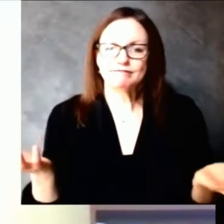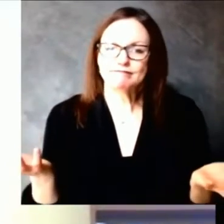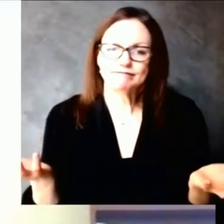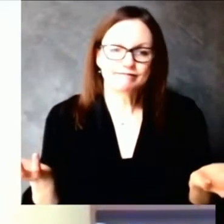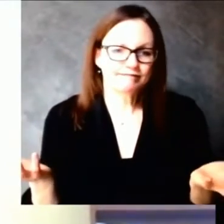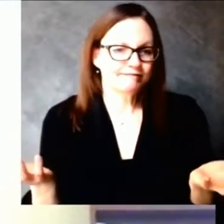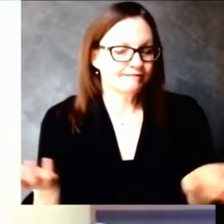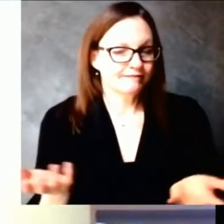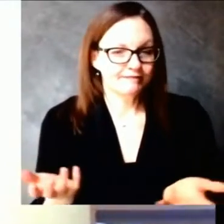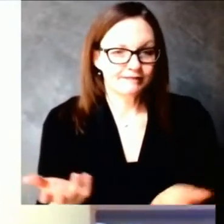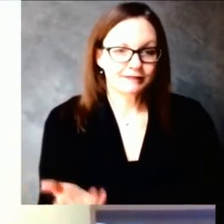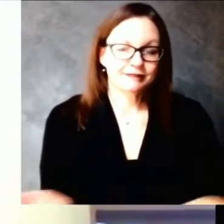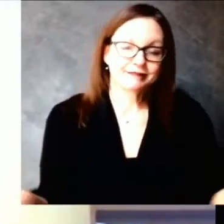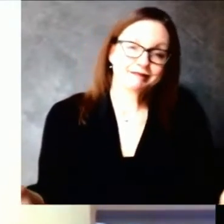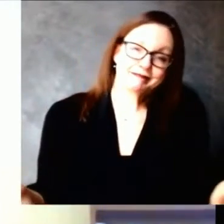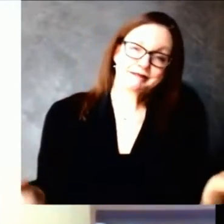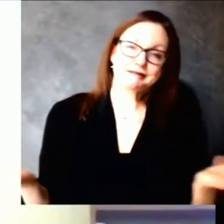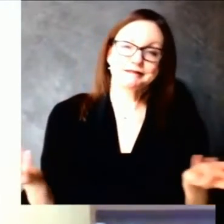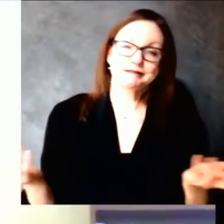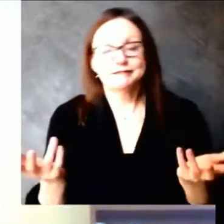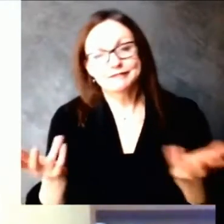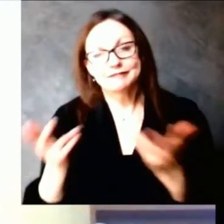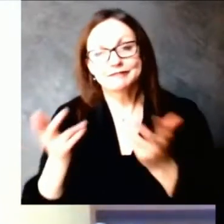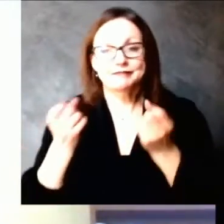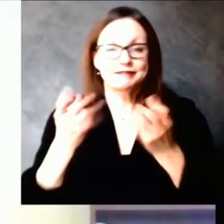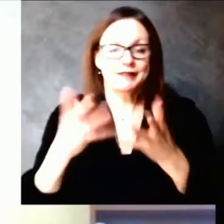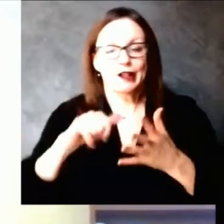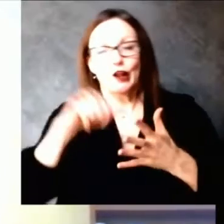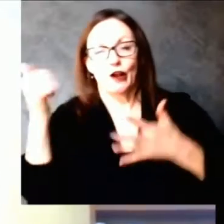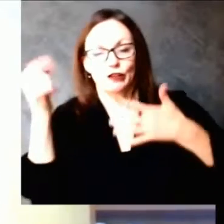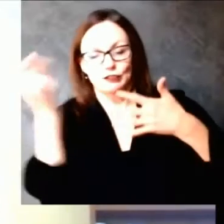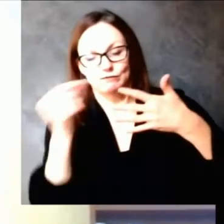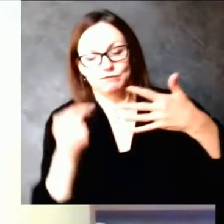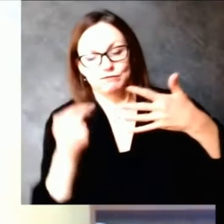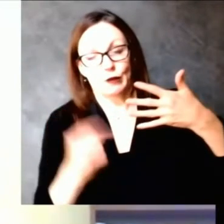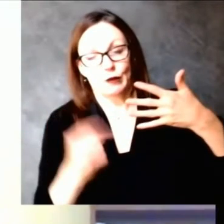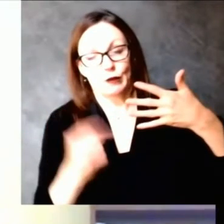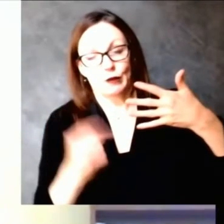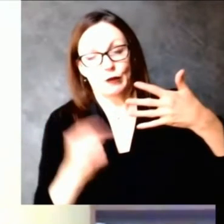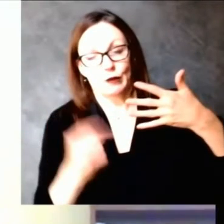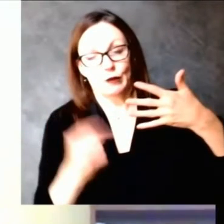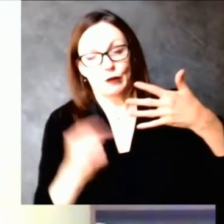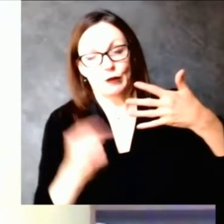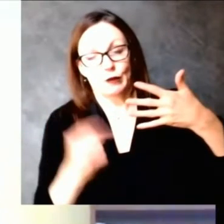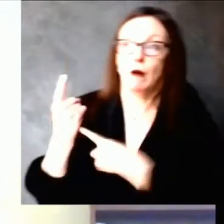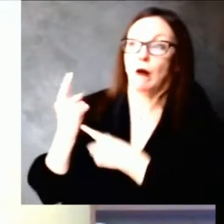see it happen have on some of our mobile drive-up testing sites.